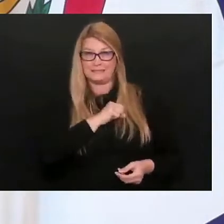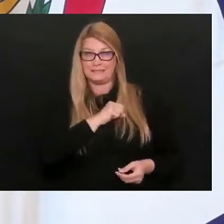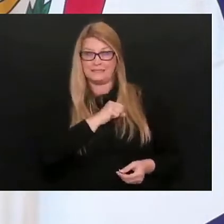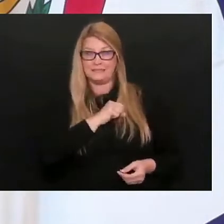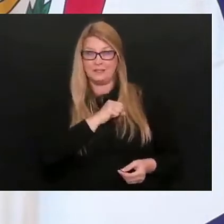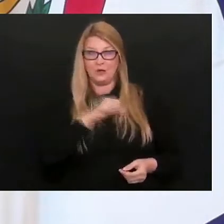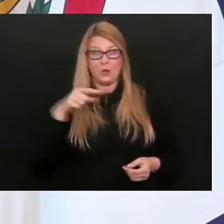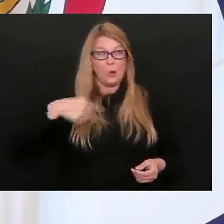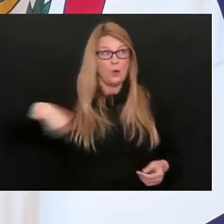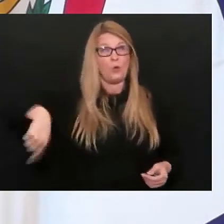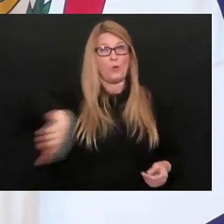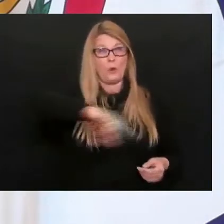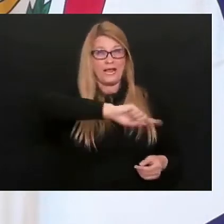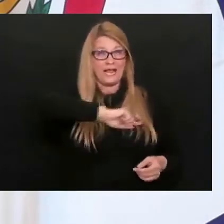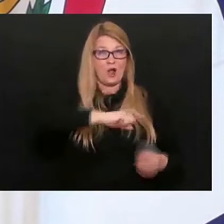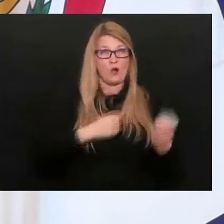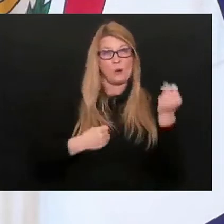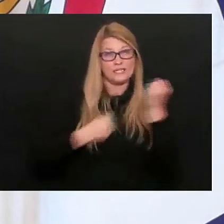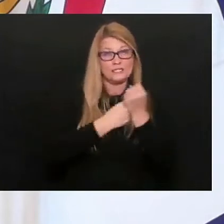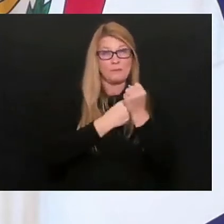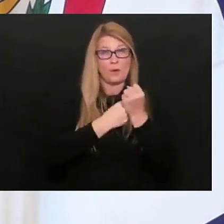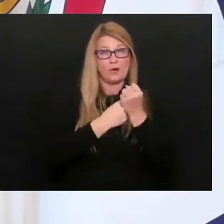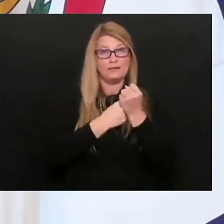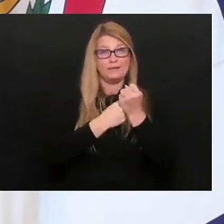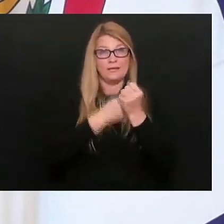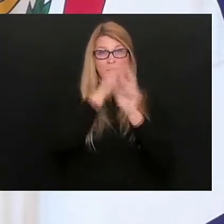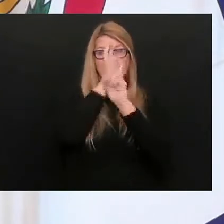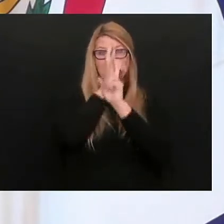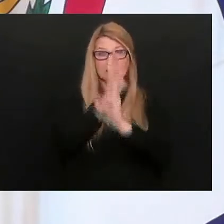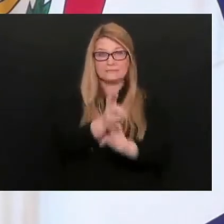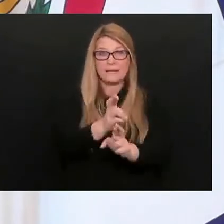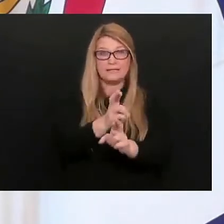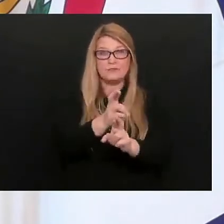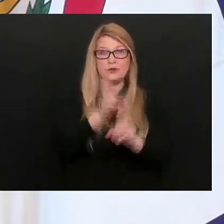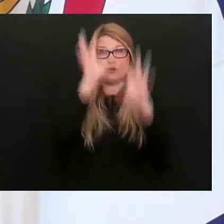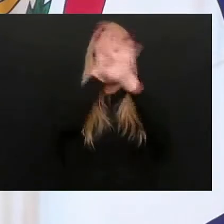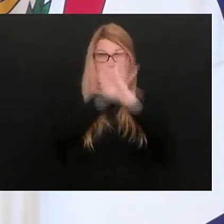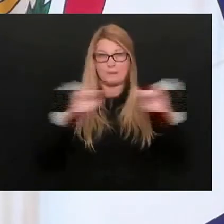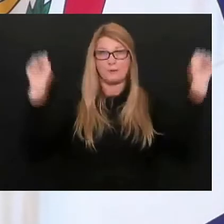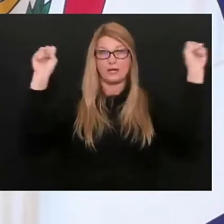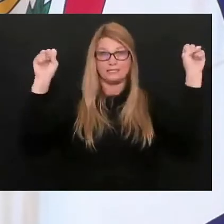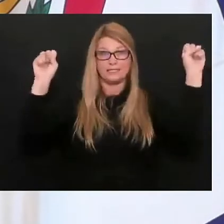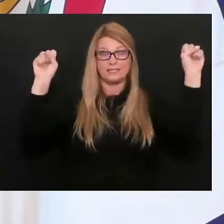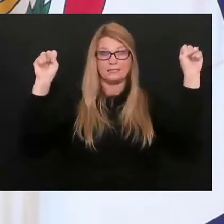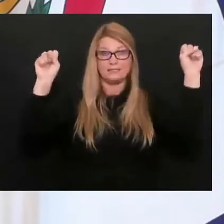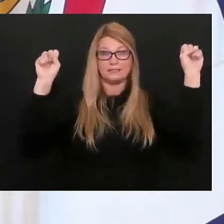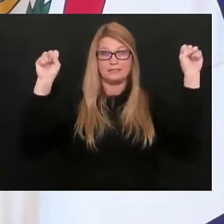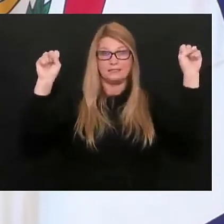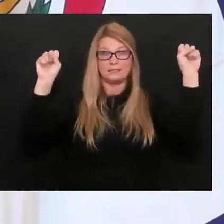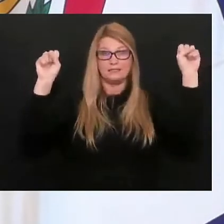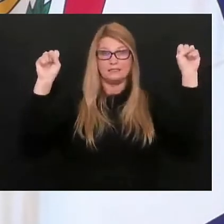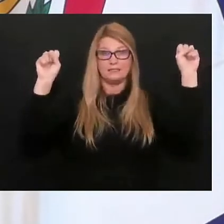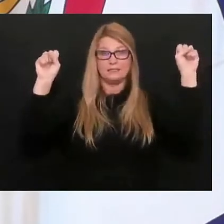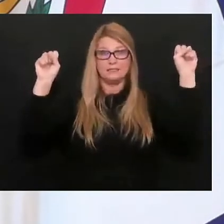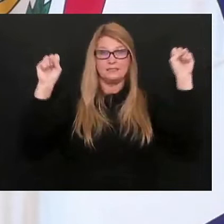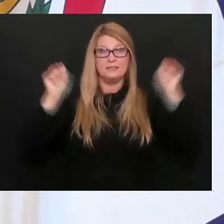all be supportive and respectful of our president that we have now, our president Biden.